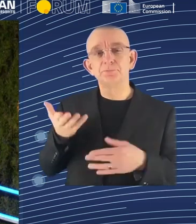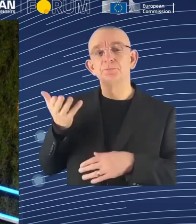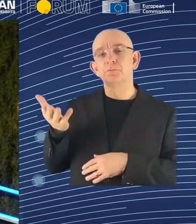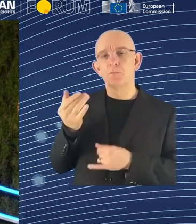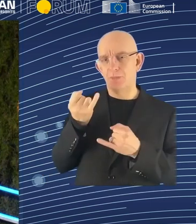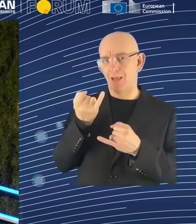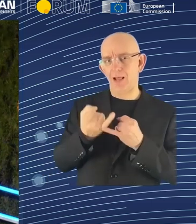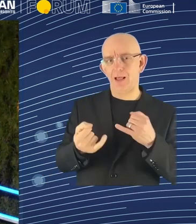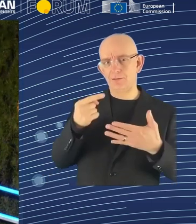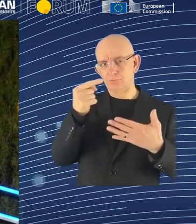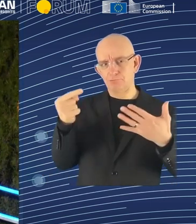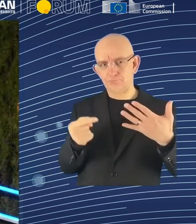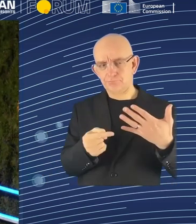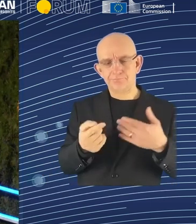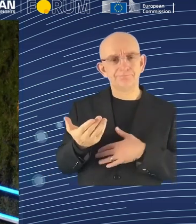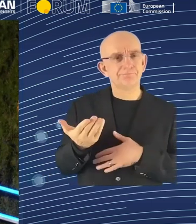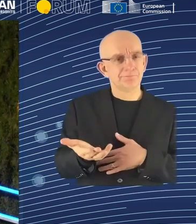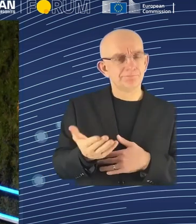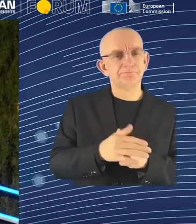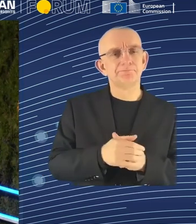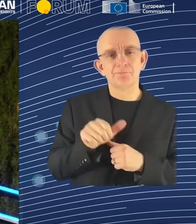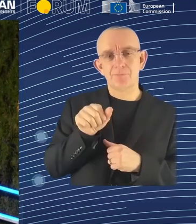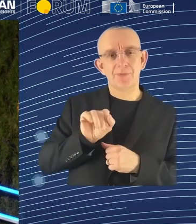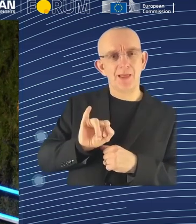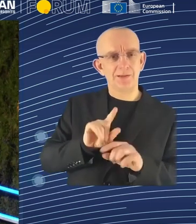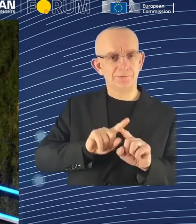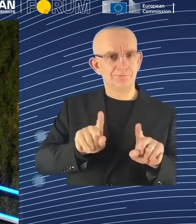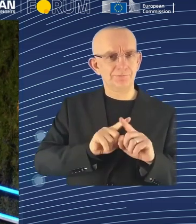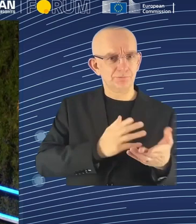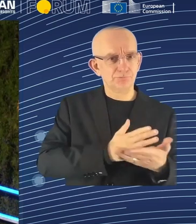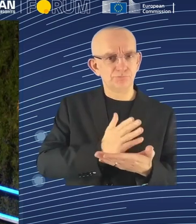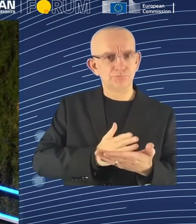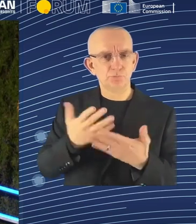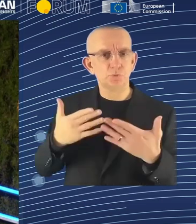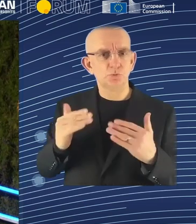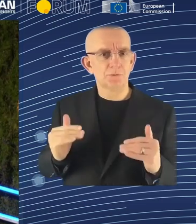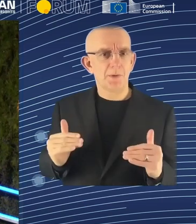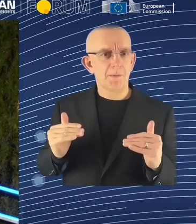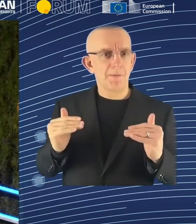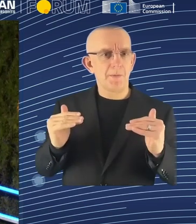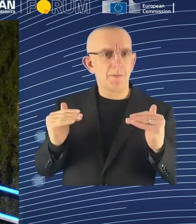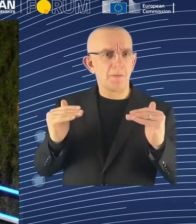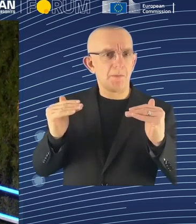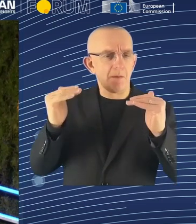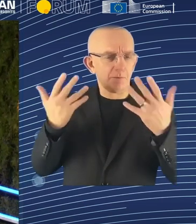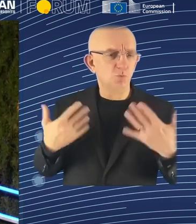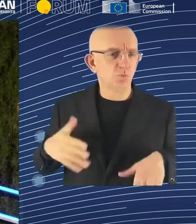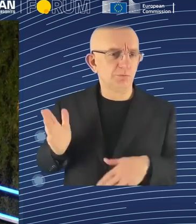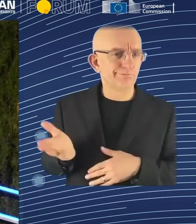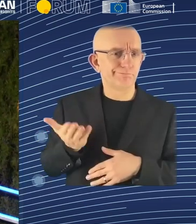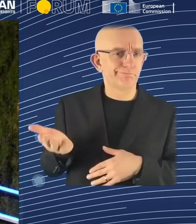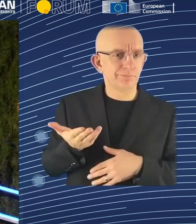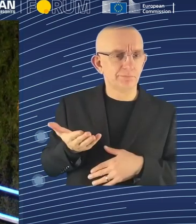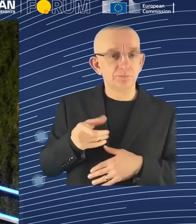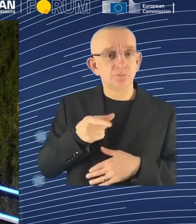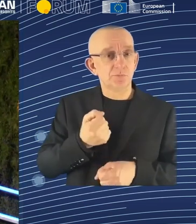something that you already touched upon. How can you incorporate the technologies to improve the services you provide, and are the risks associated